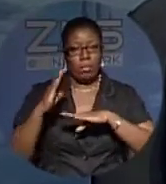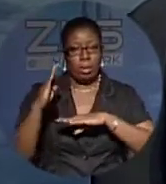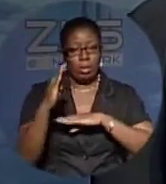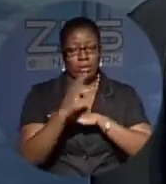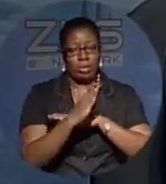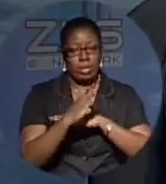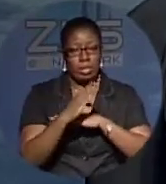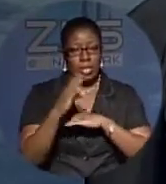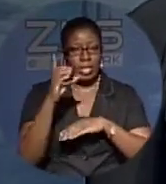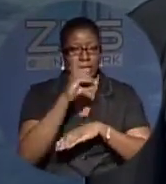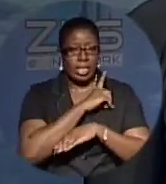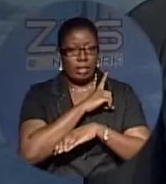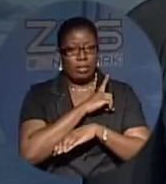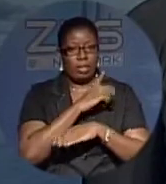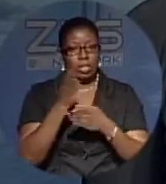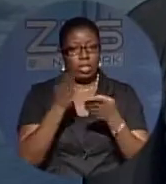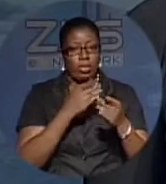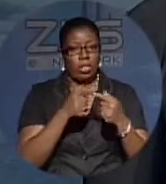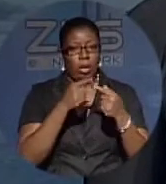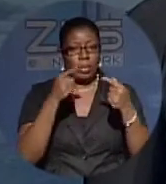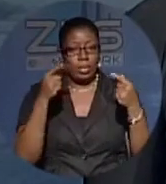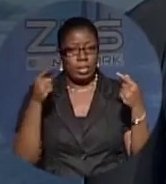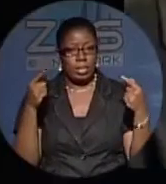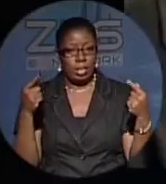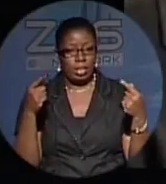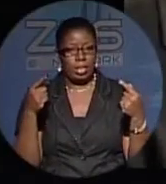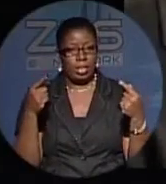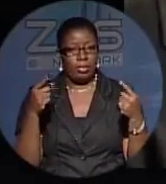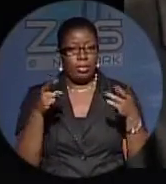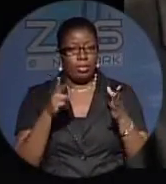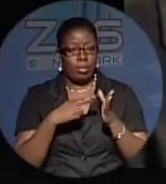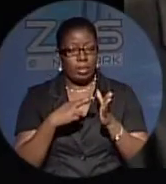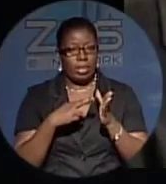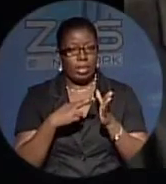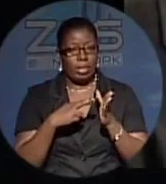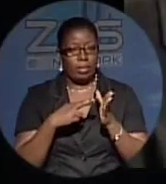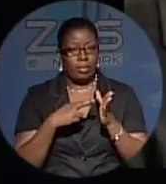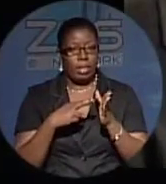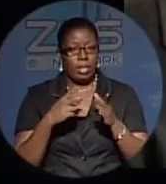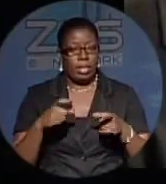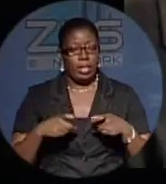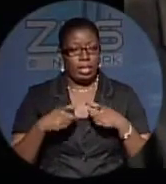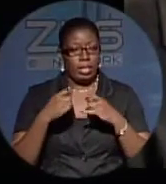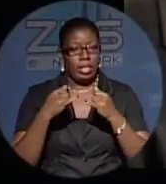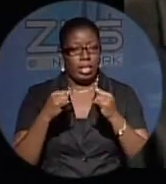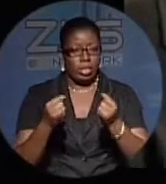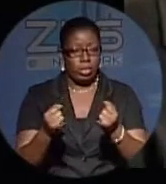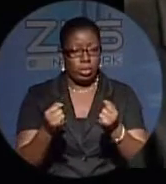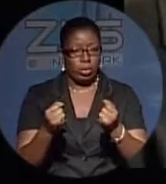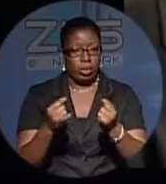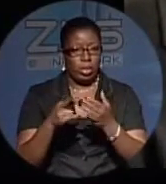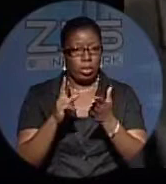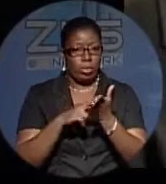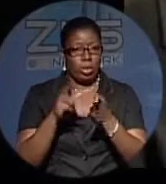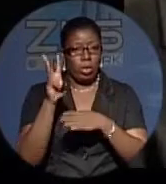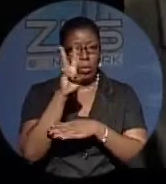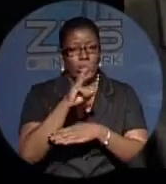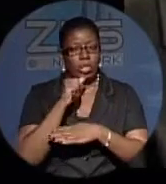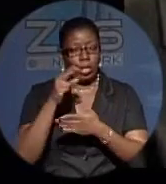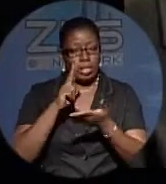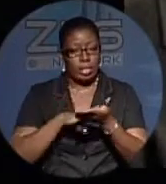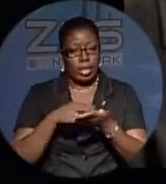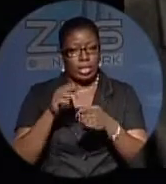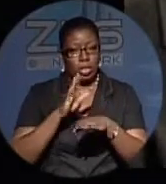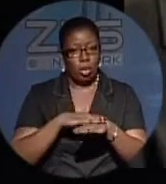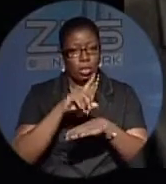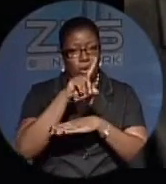Davis, who served as the opposition's representative on the five-member boundaries commission, which issued its report on Wednesday, which he did not sign off on,